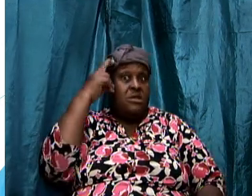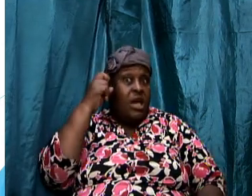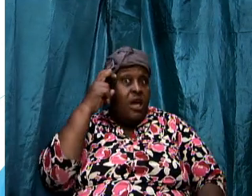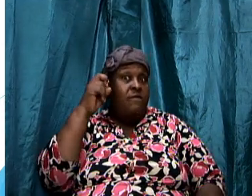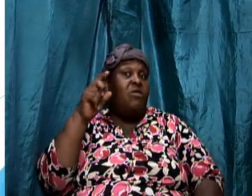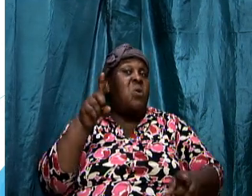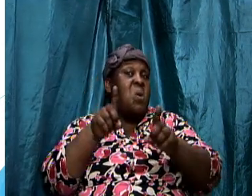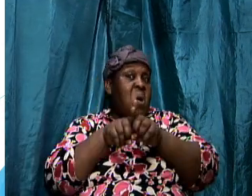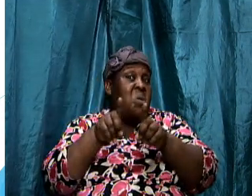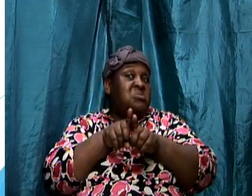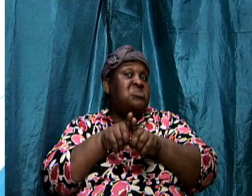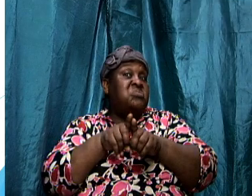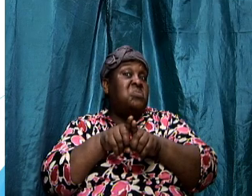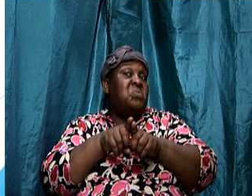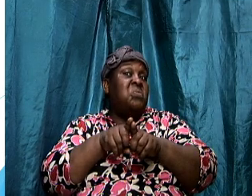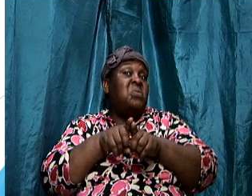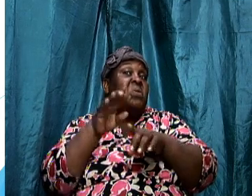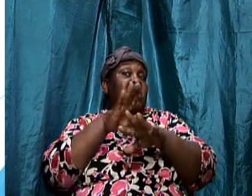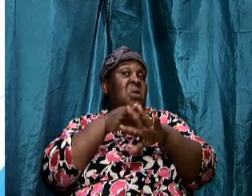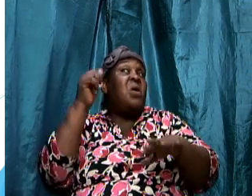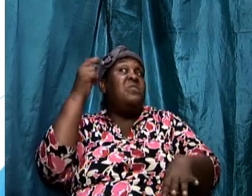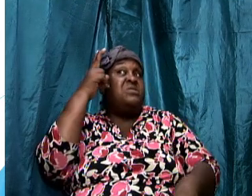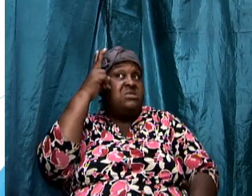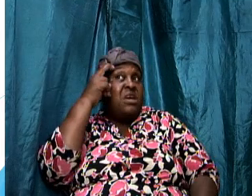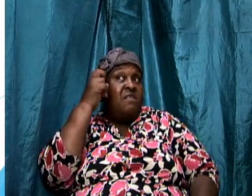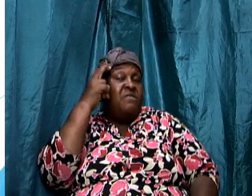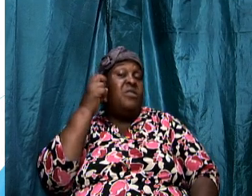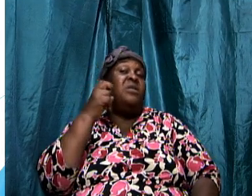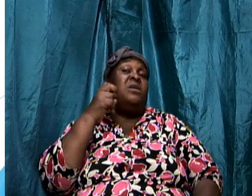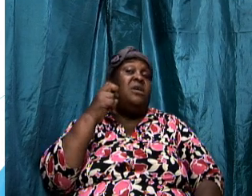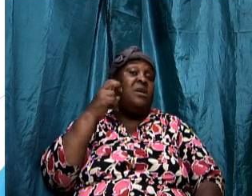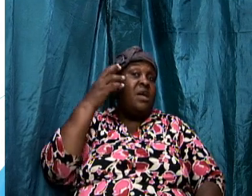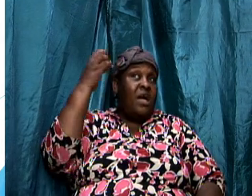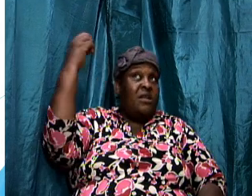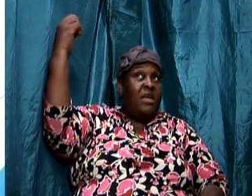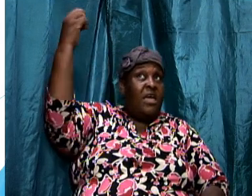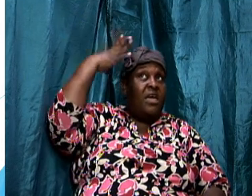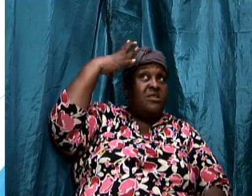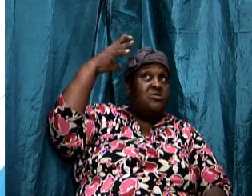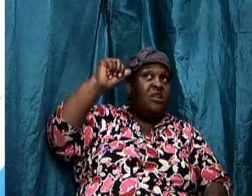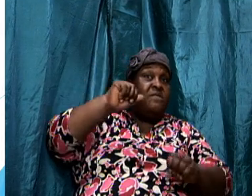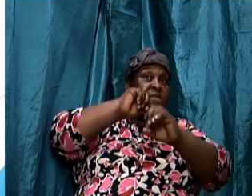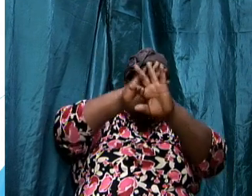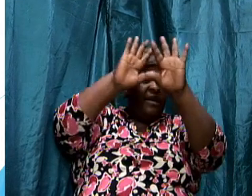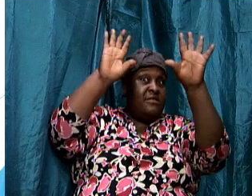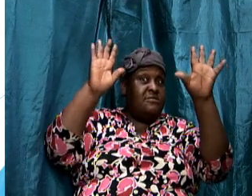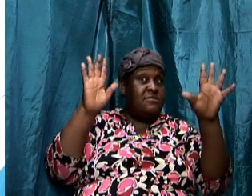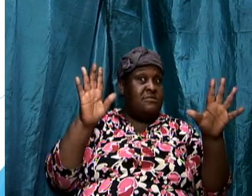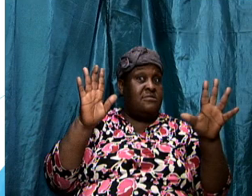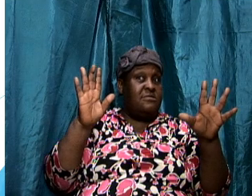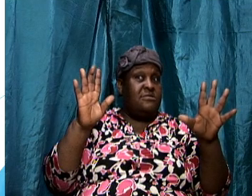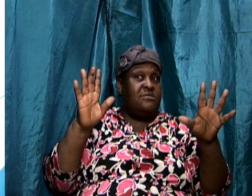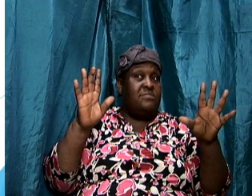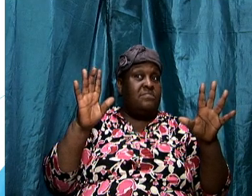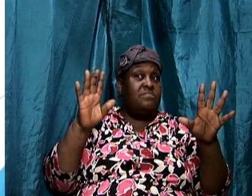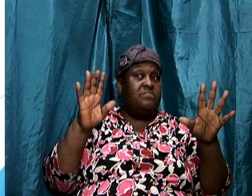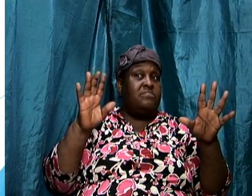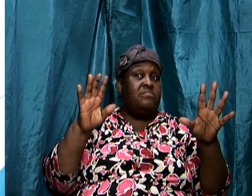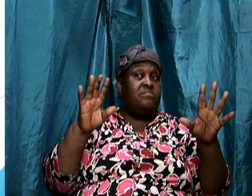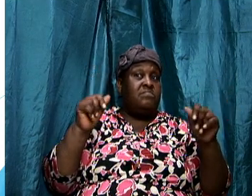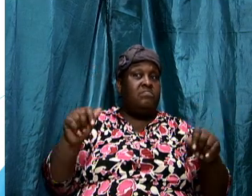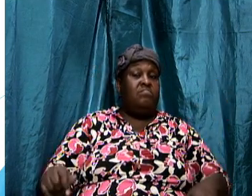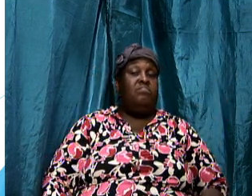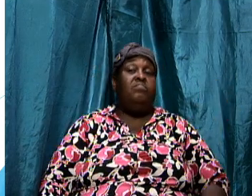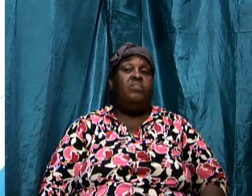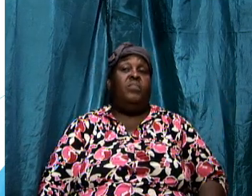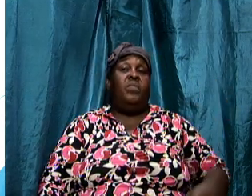he's also called the devil he's also and remember devil we said we discussed it a couple weeks ago so we won't go back into